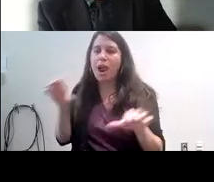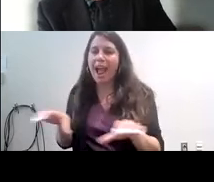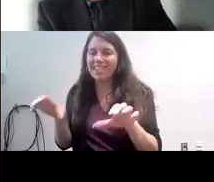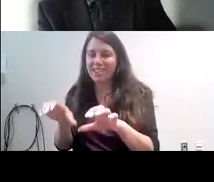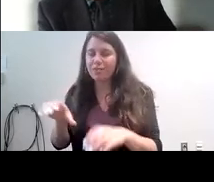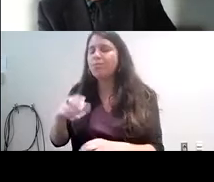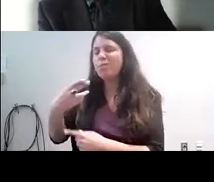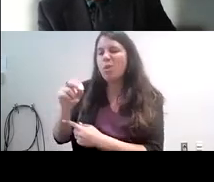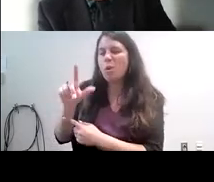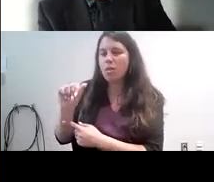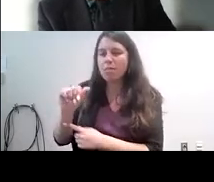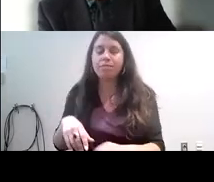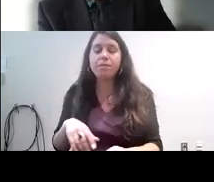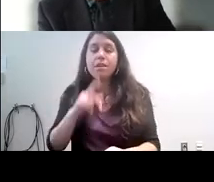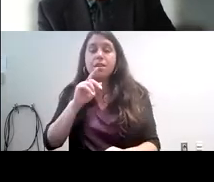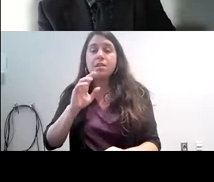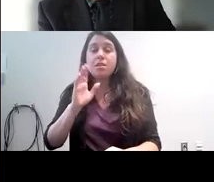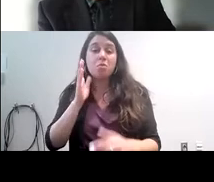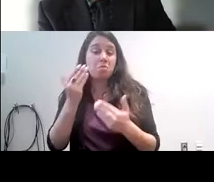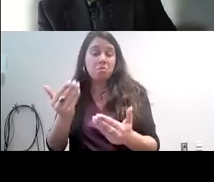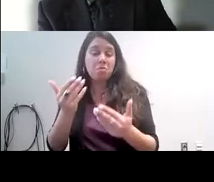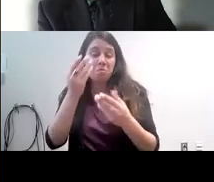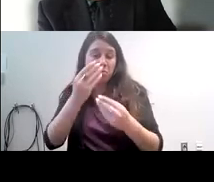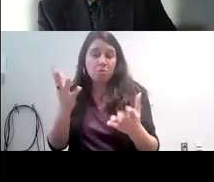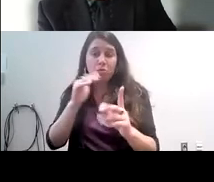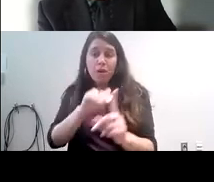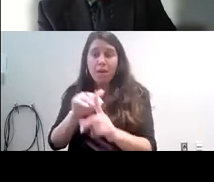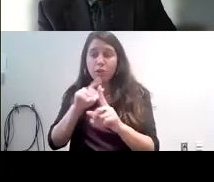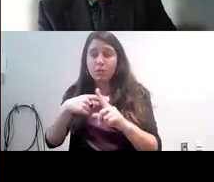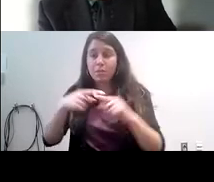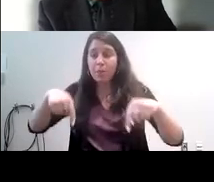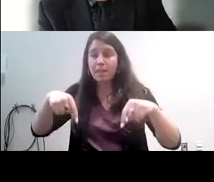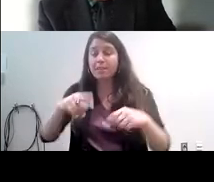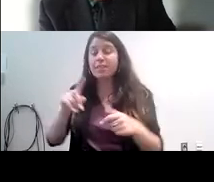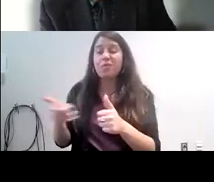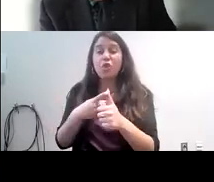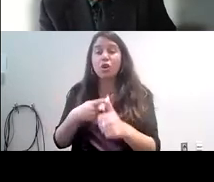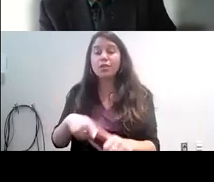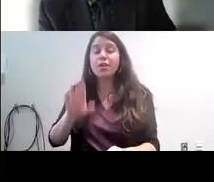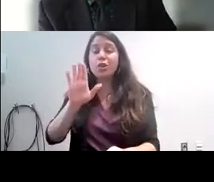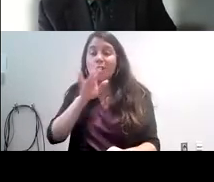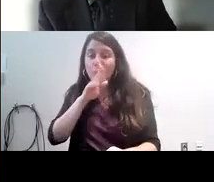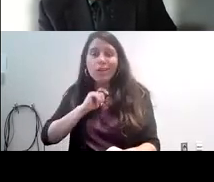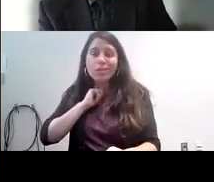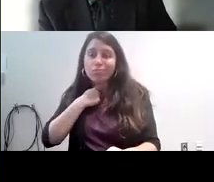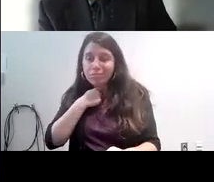into that, though, I have some housekeeping I want to remind you of. First of all, microphones and cameras are off,